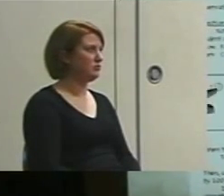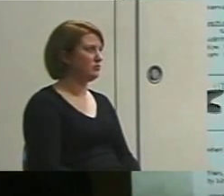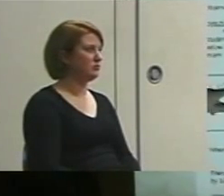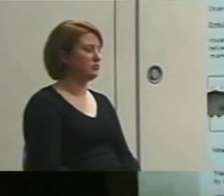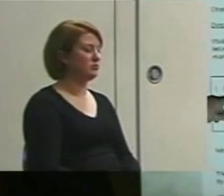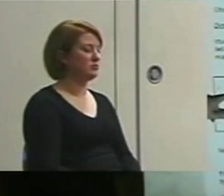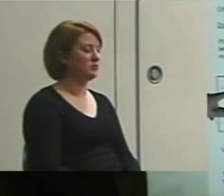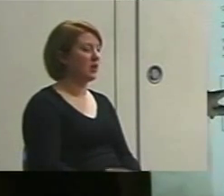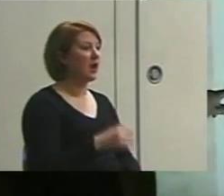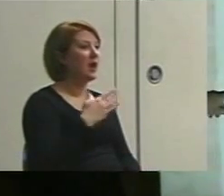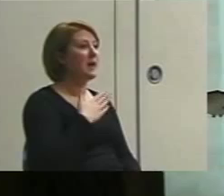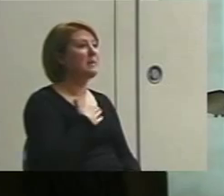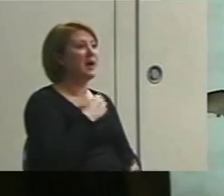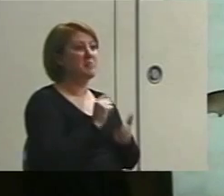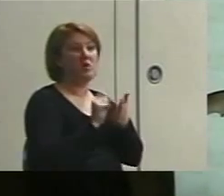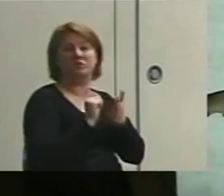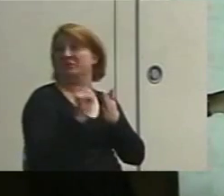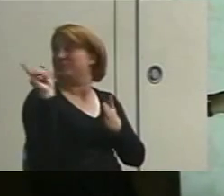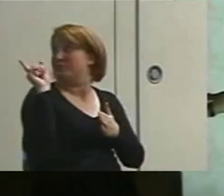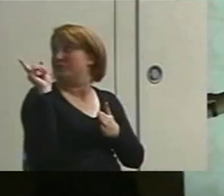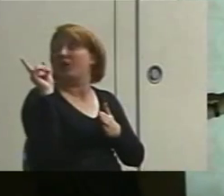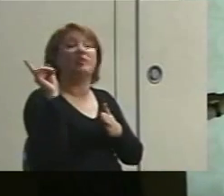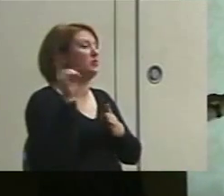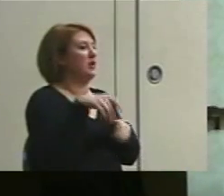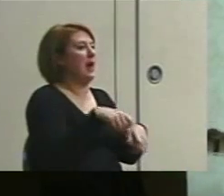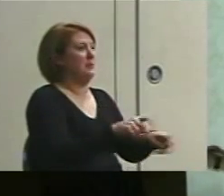These are my marks of what happened. So, these are opportunities.